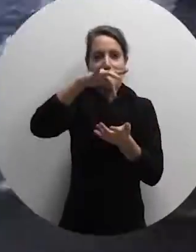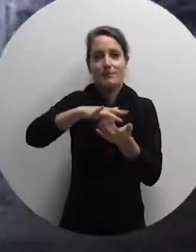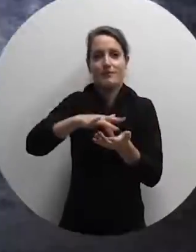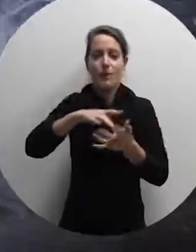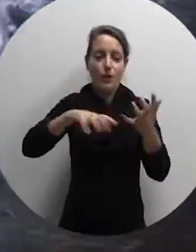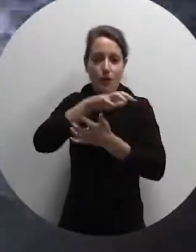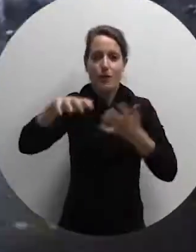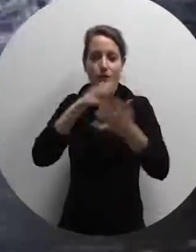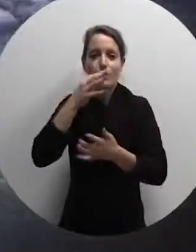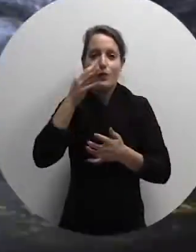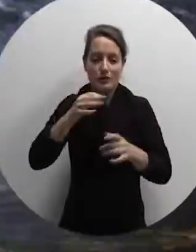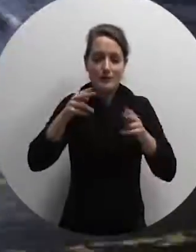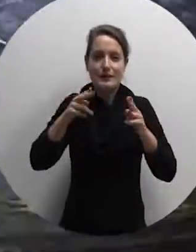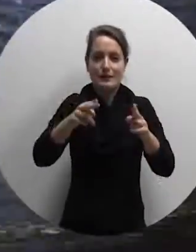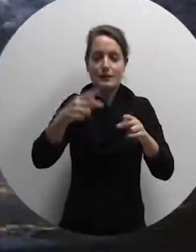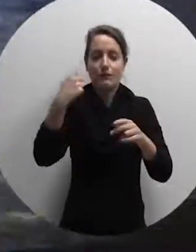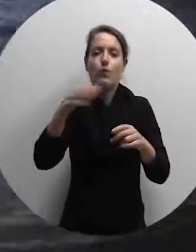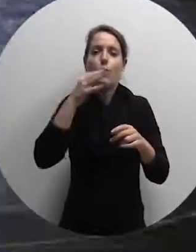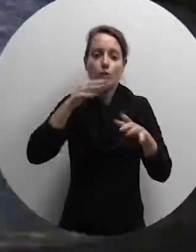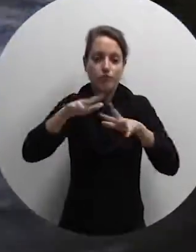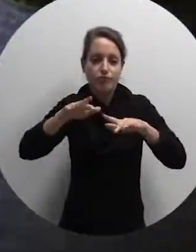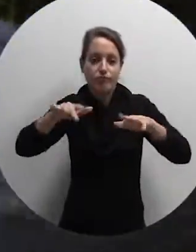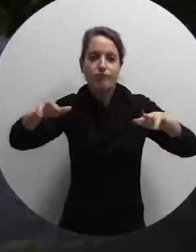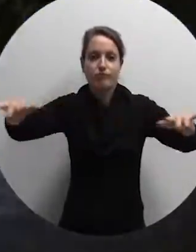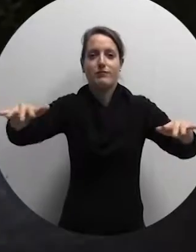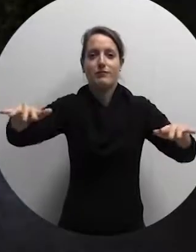feeds a number of fountains located across the gardens.